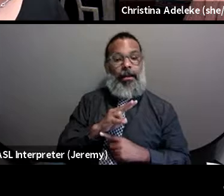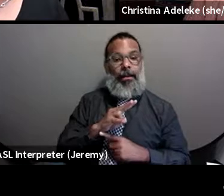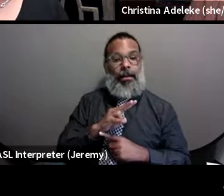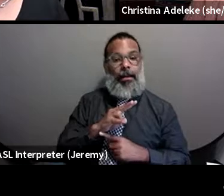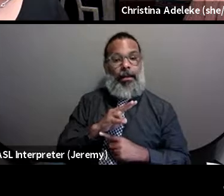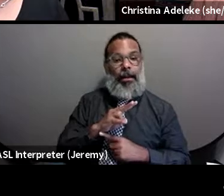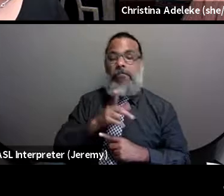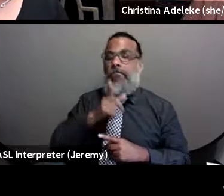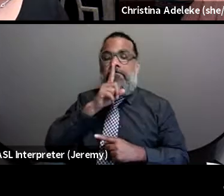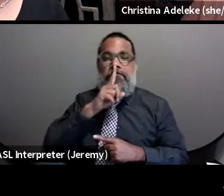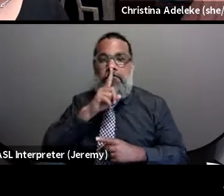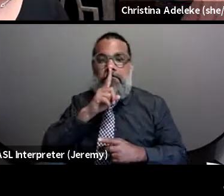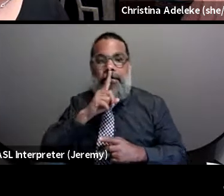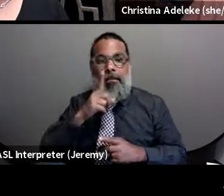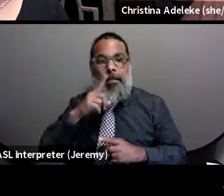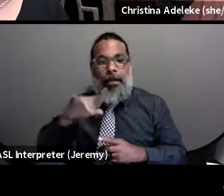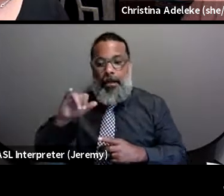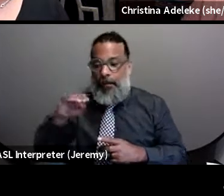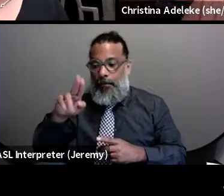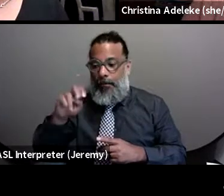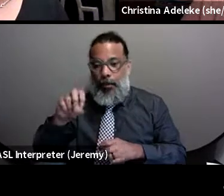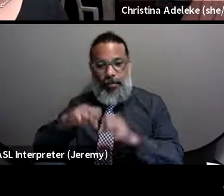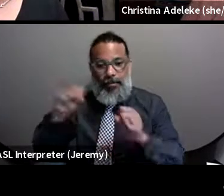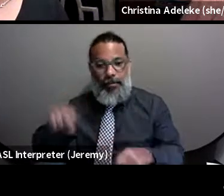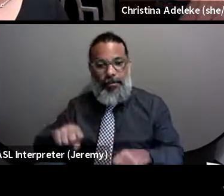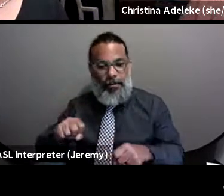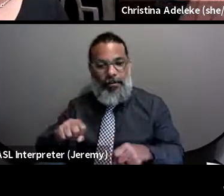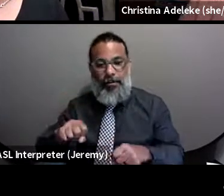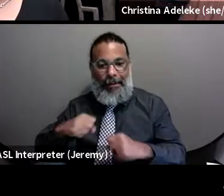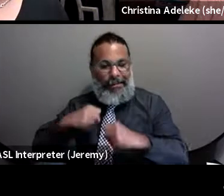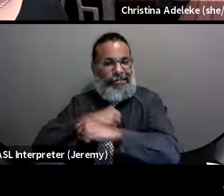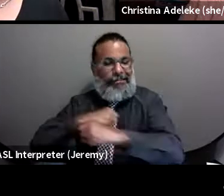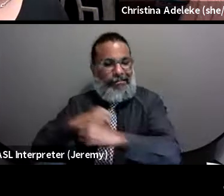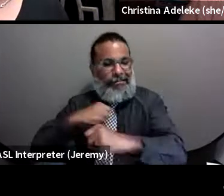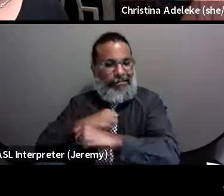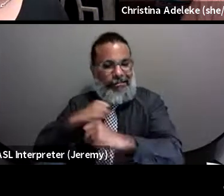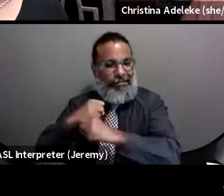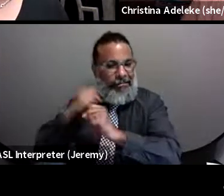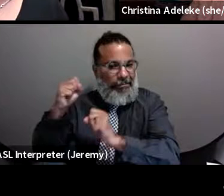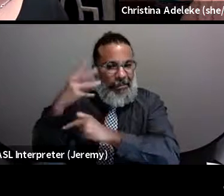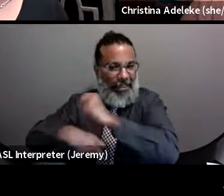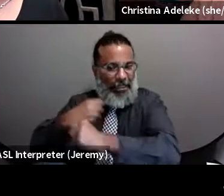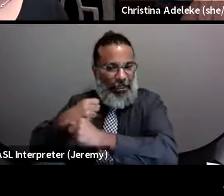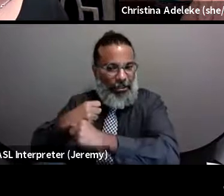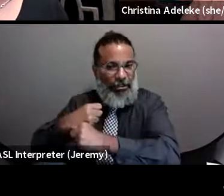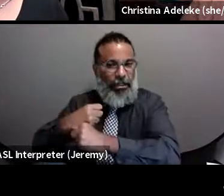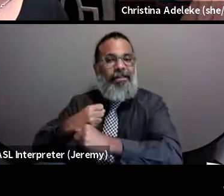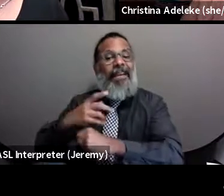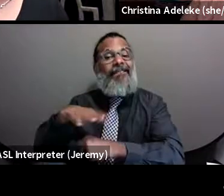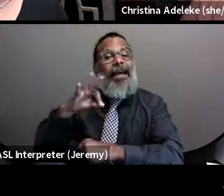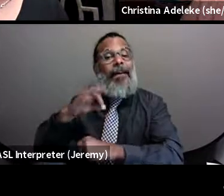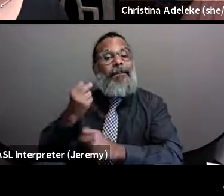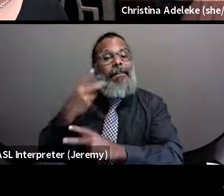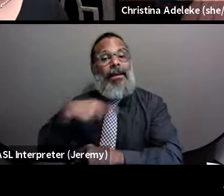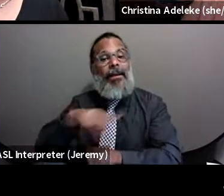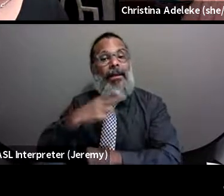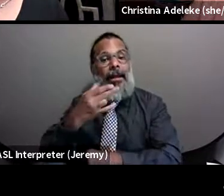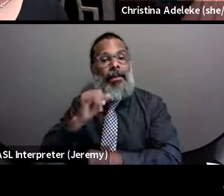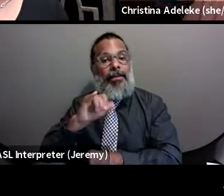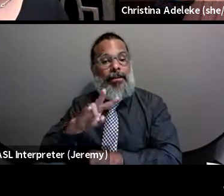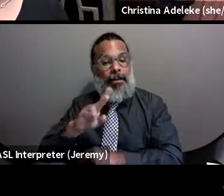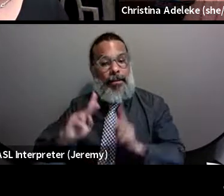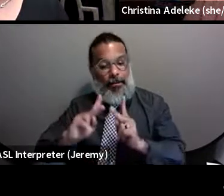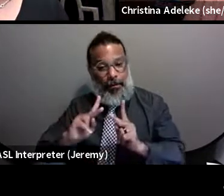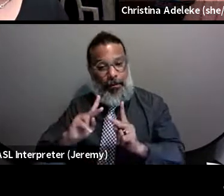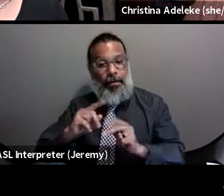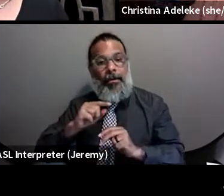I don't know if it's because the immune system has been bottling, or for whatever reason, they found that a significant, you know, amount of those living